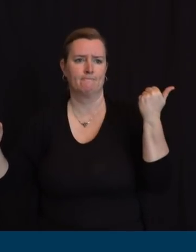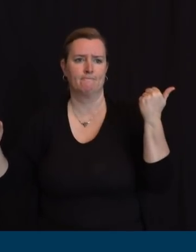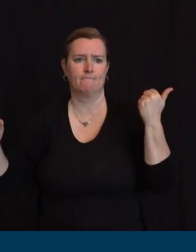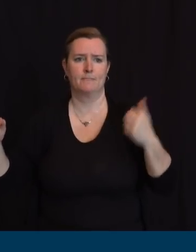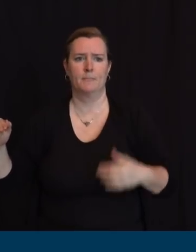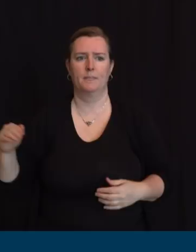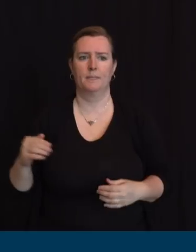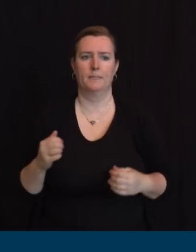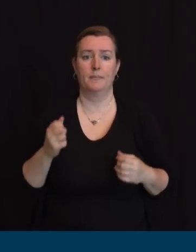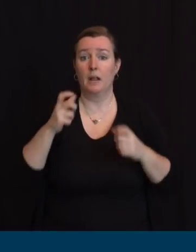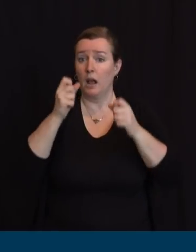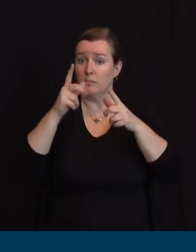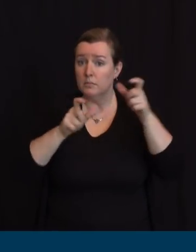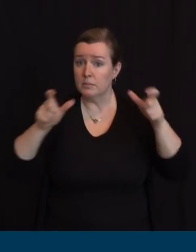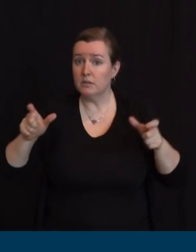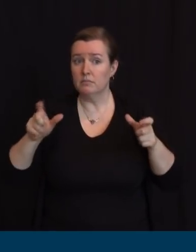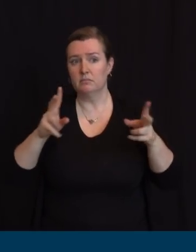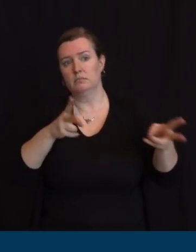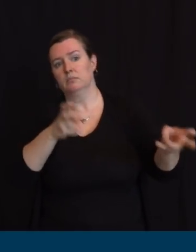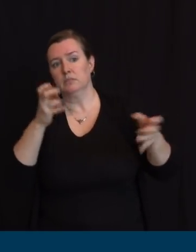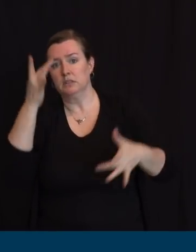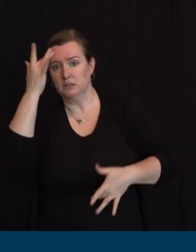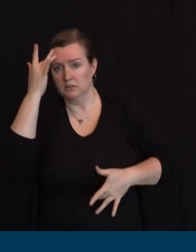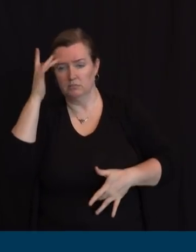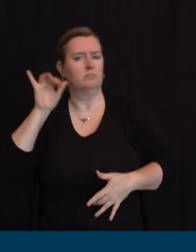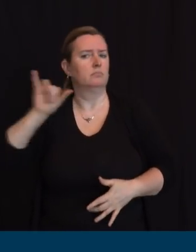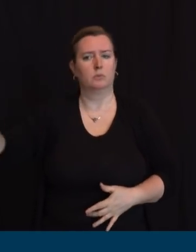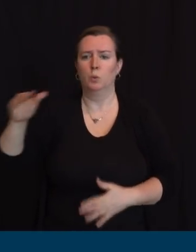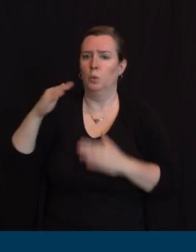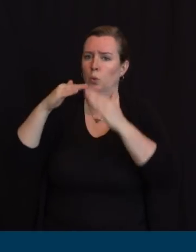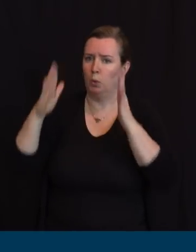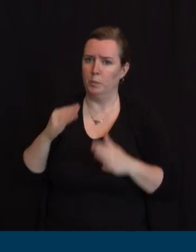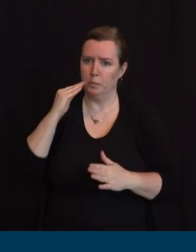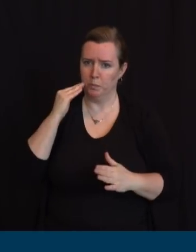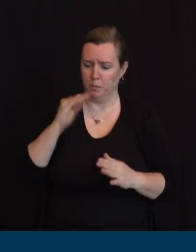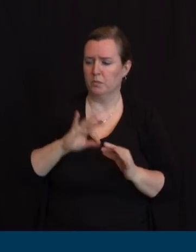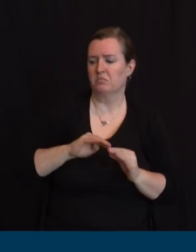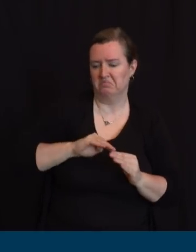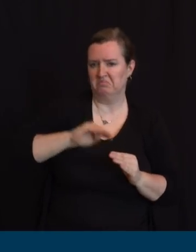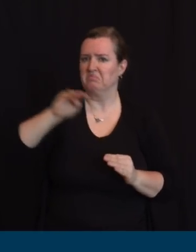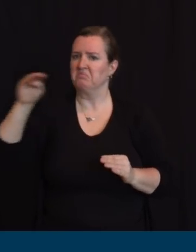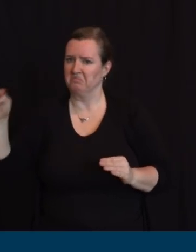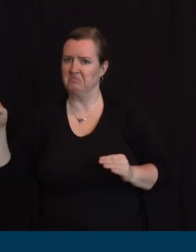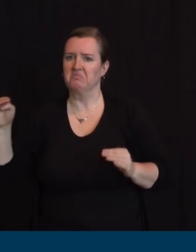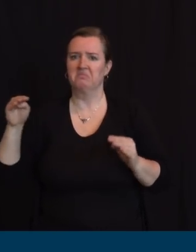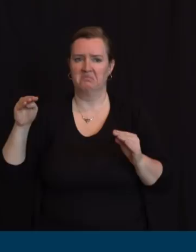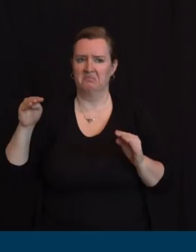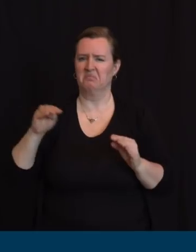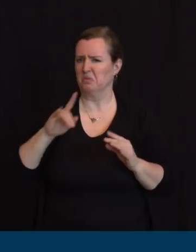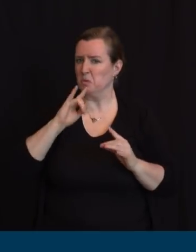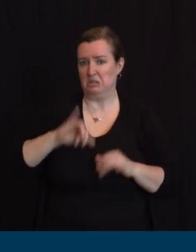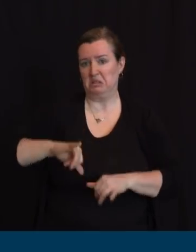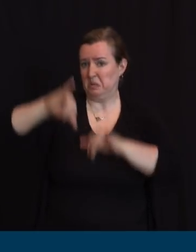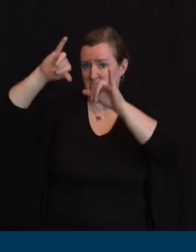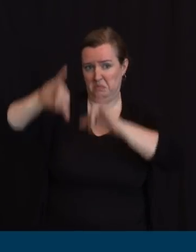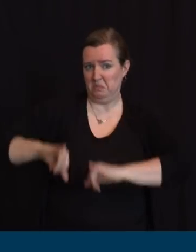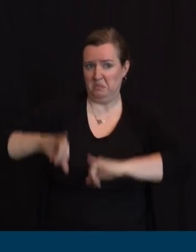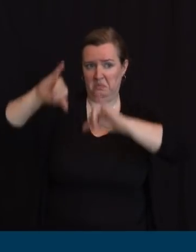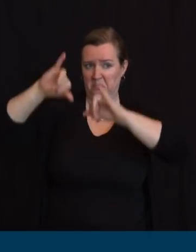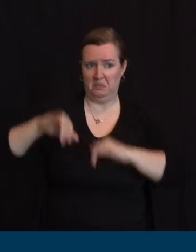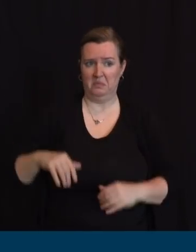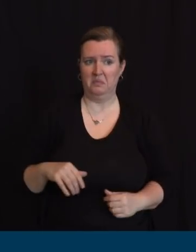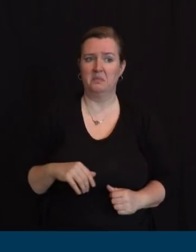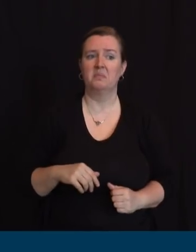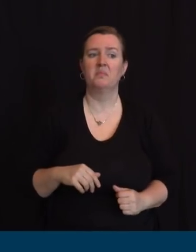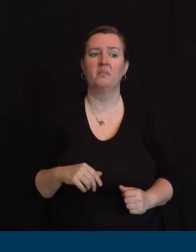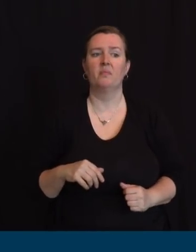We're better than average as we've reminded ourselves. But the peak, interestingly enough, is a lot lower, but it's a lot more smoothed and further into the